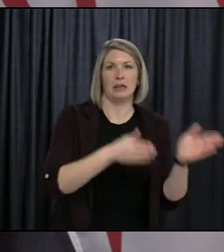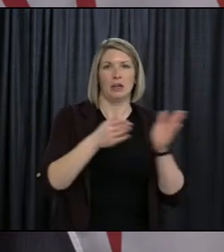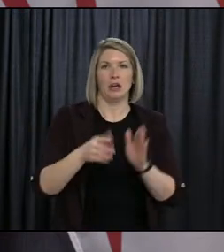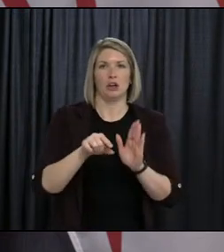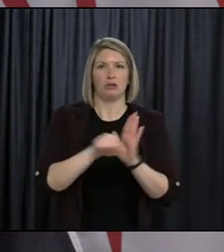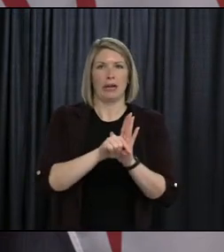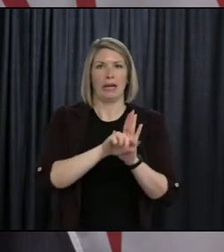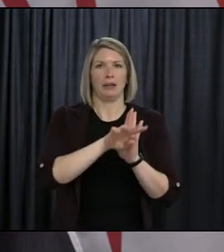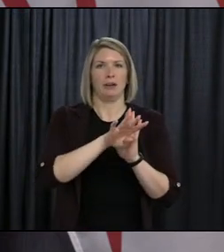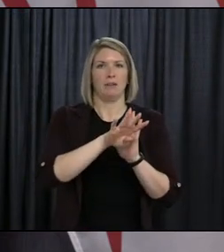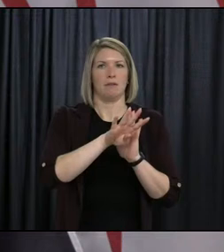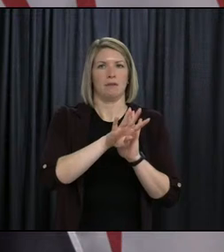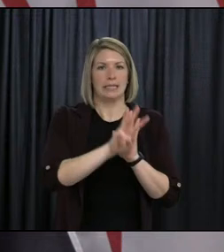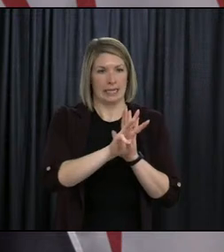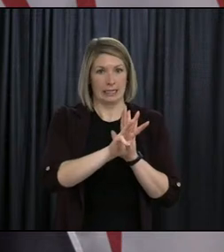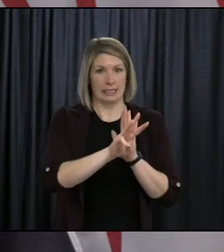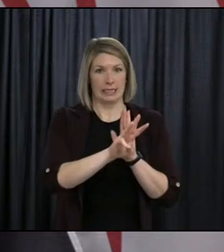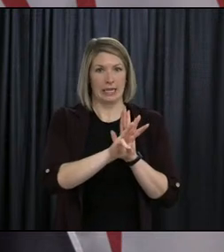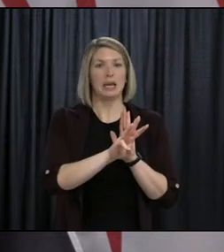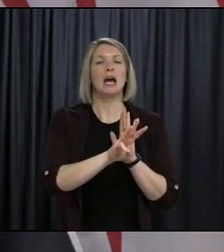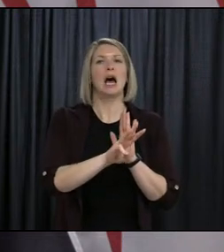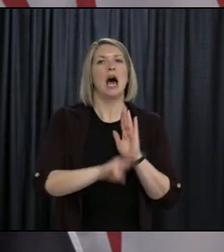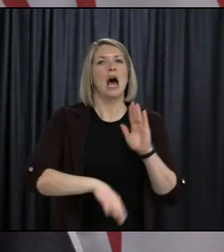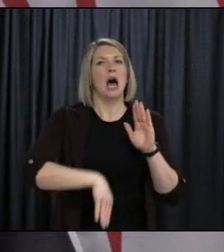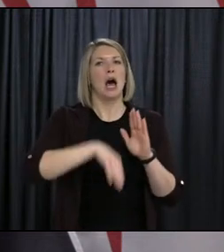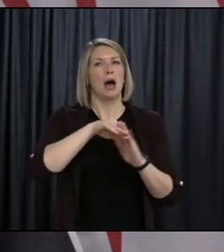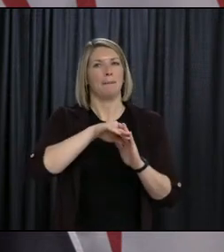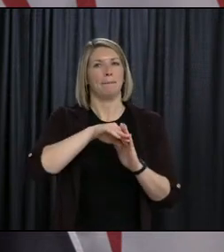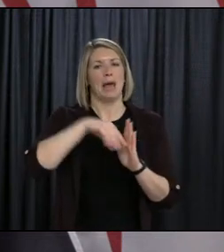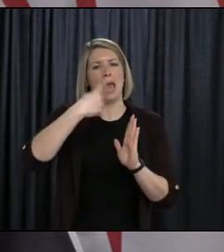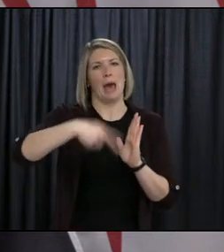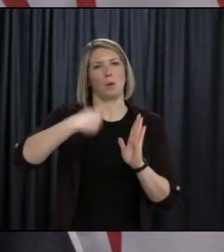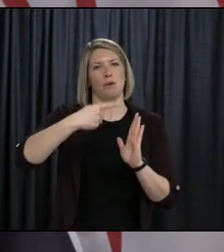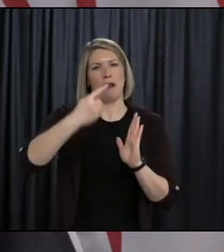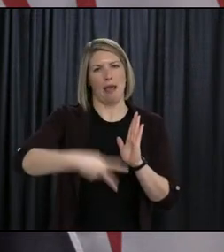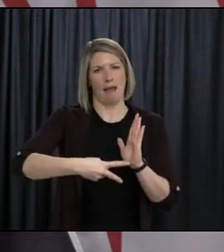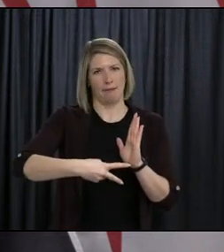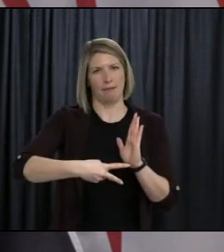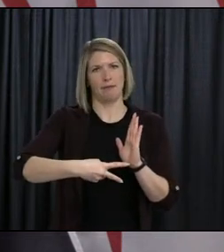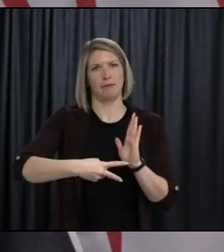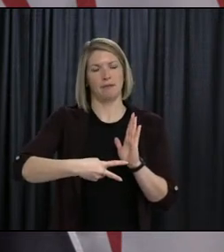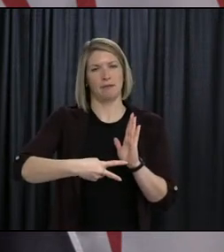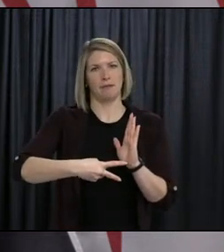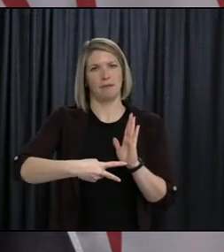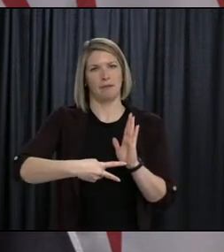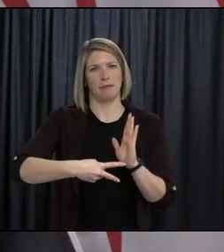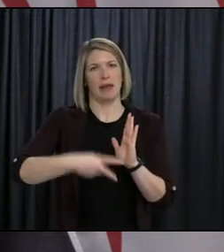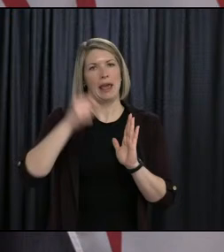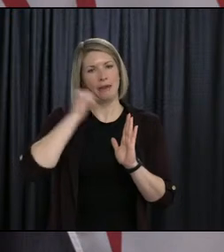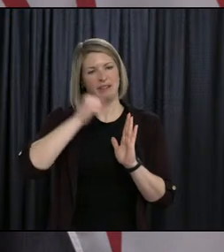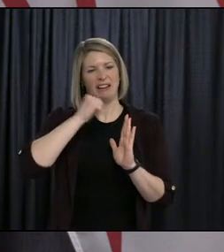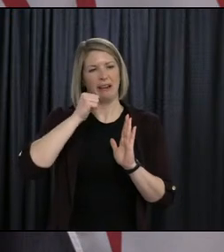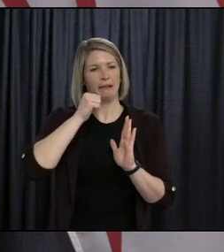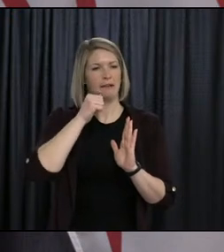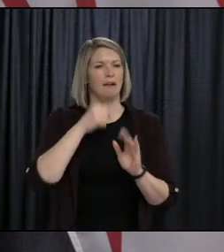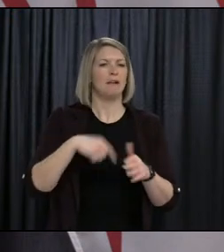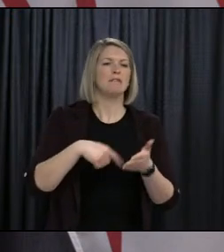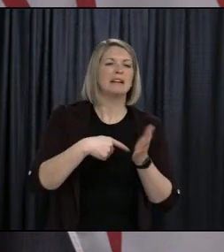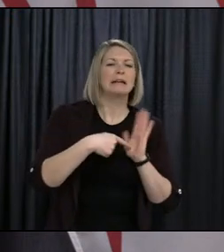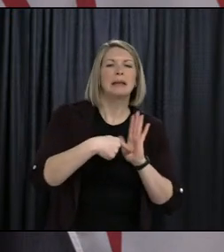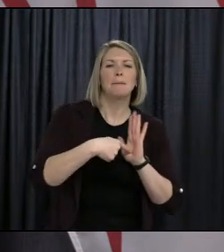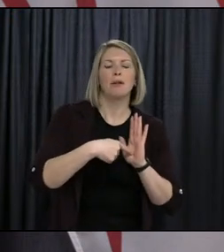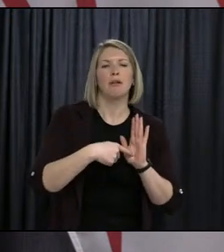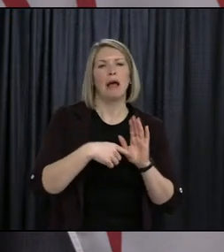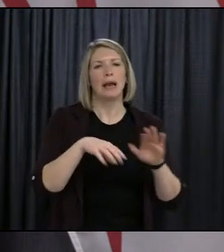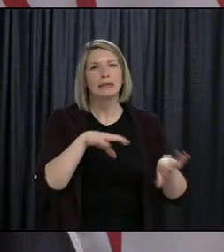of synchronous activity. There's also suggestions, activities will be